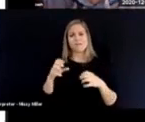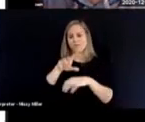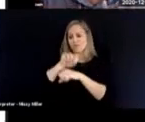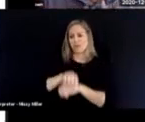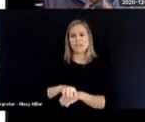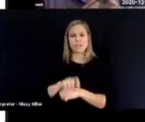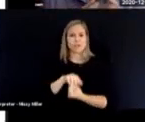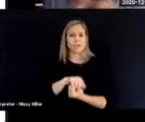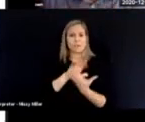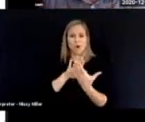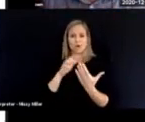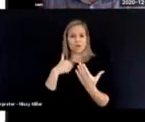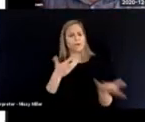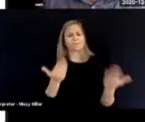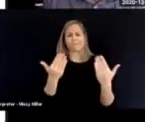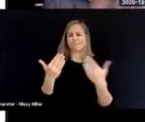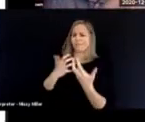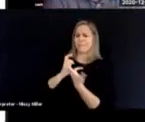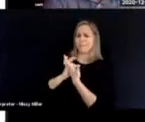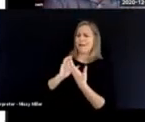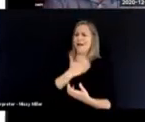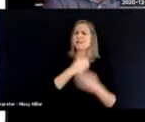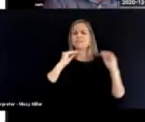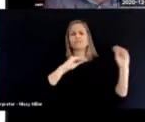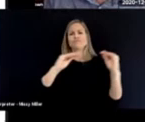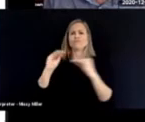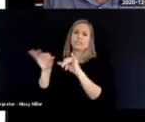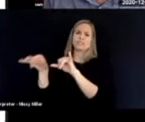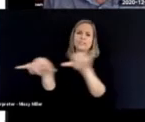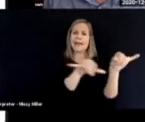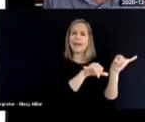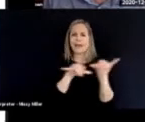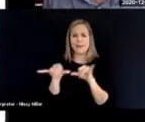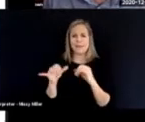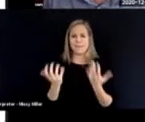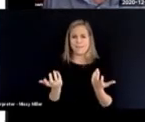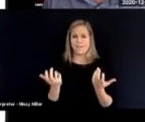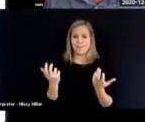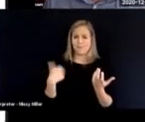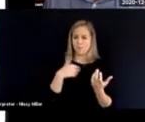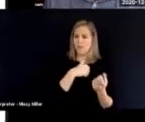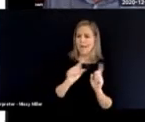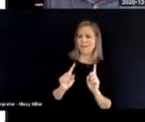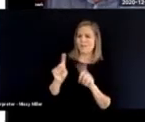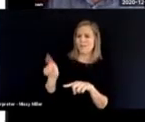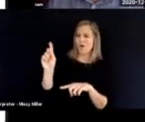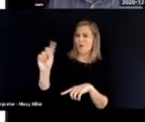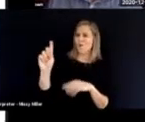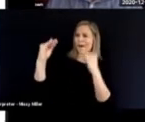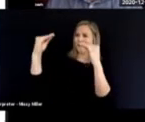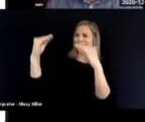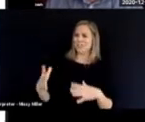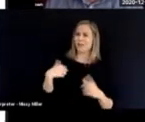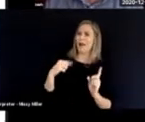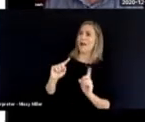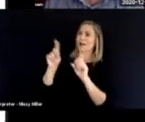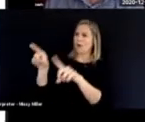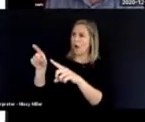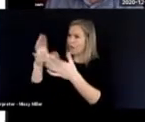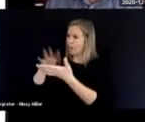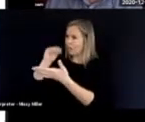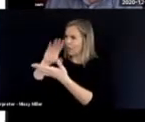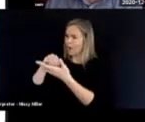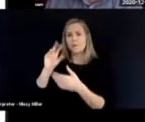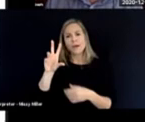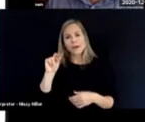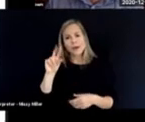I was a school boy, I was expected to come where the teachers were, um, and, and learn. So follow the